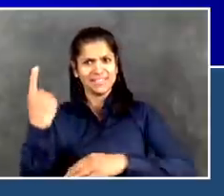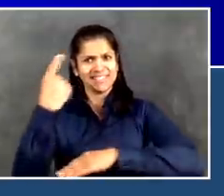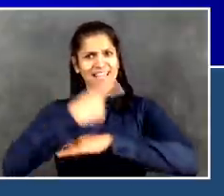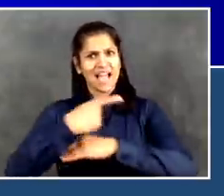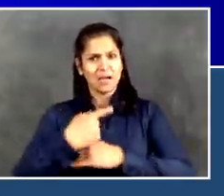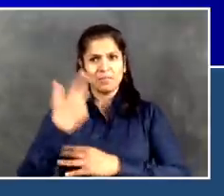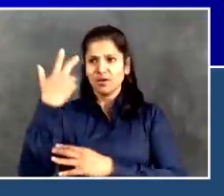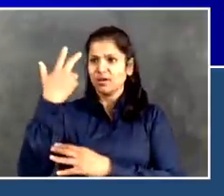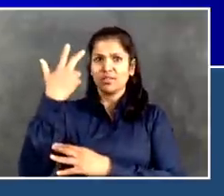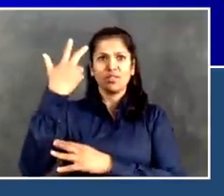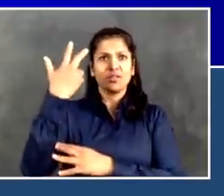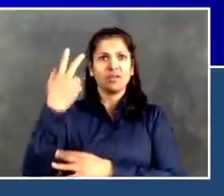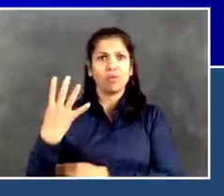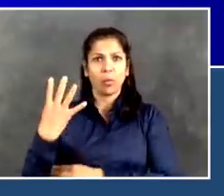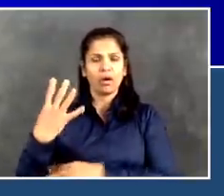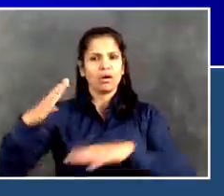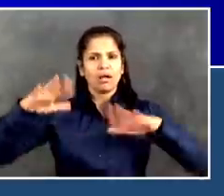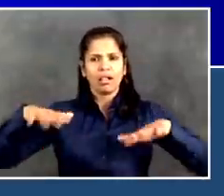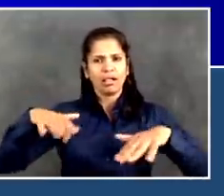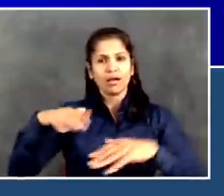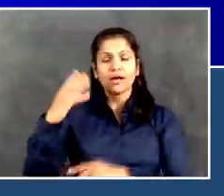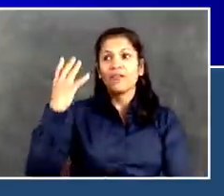And we just have to keep doing what we're doing.